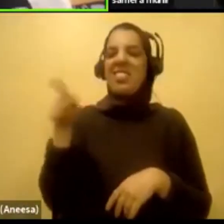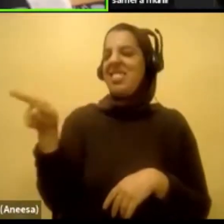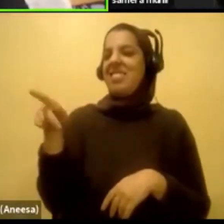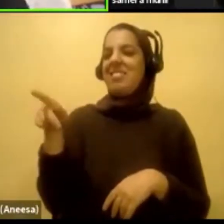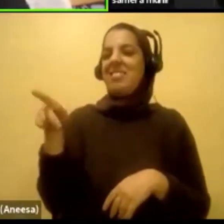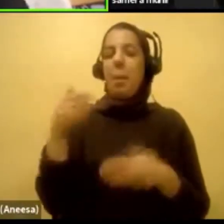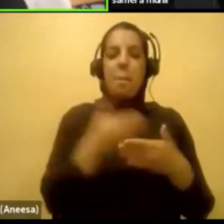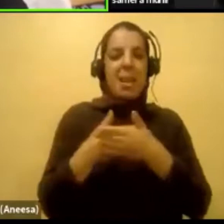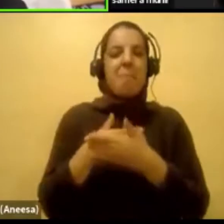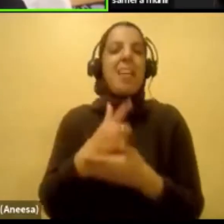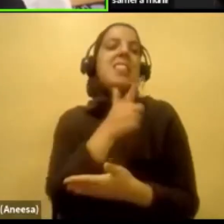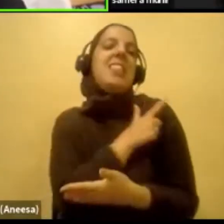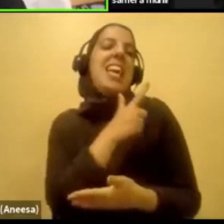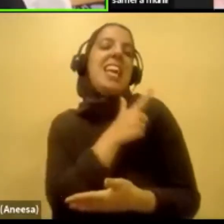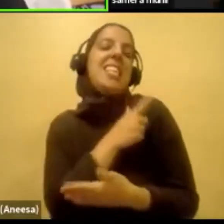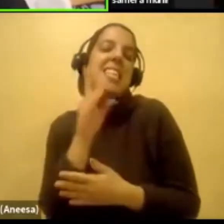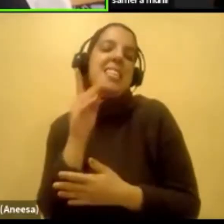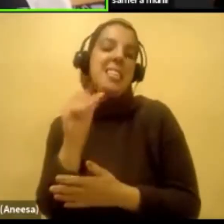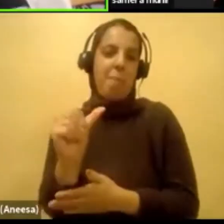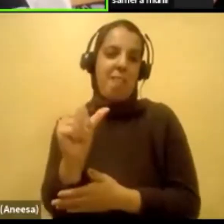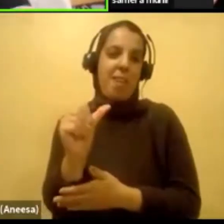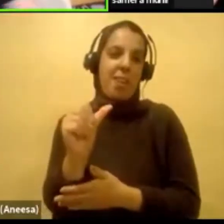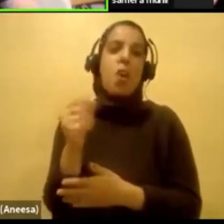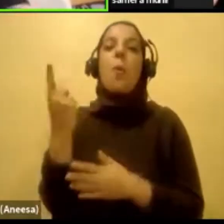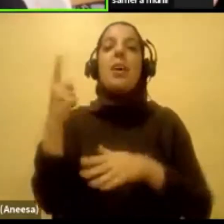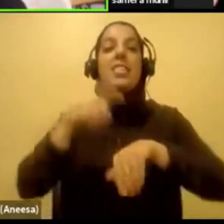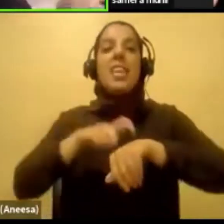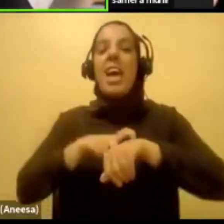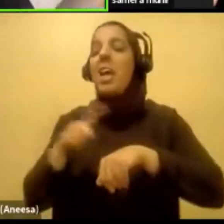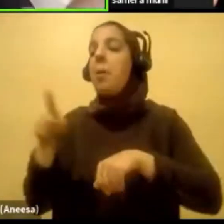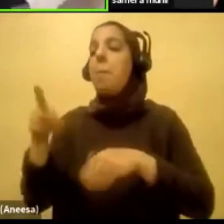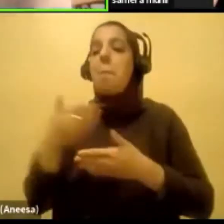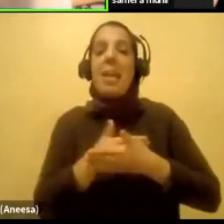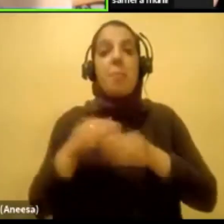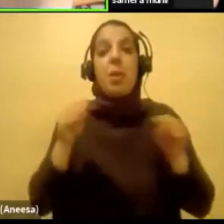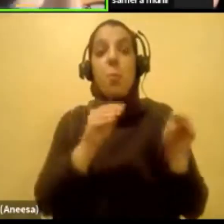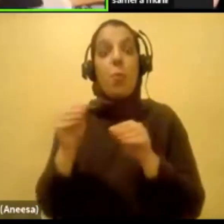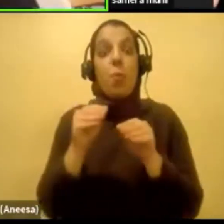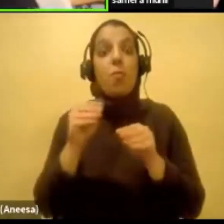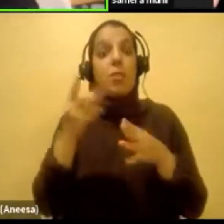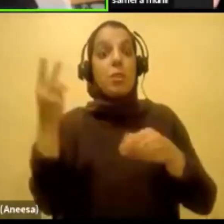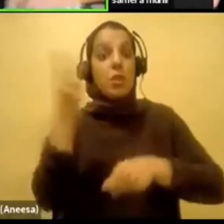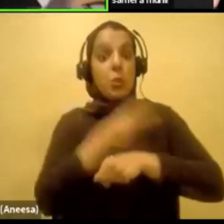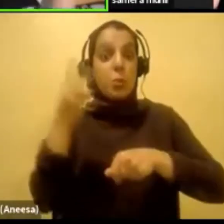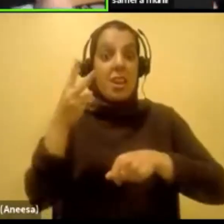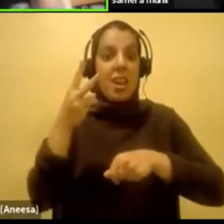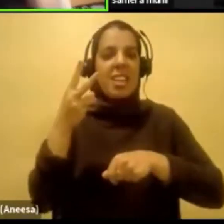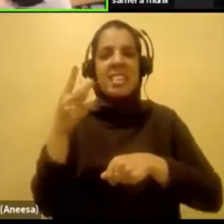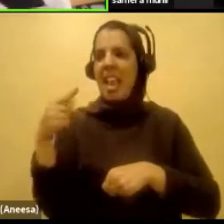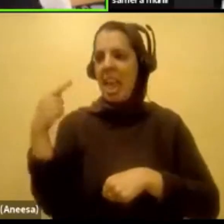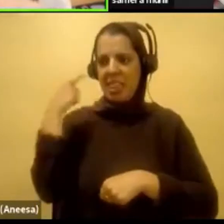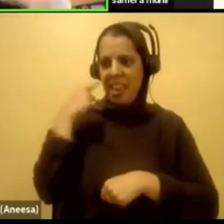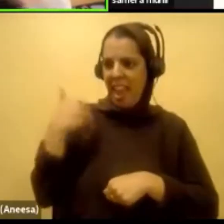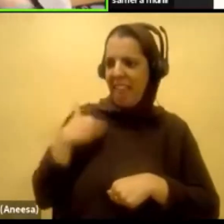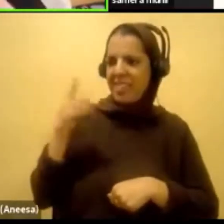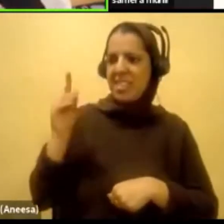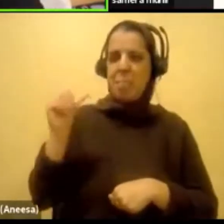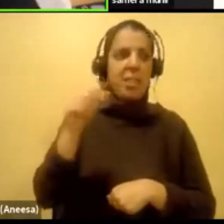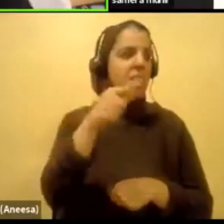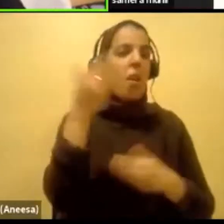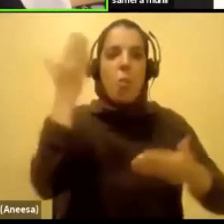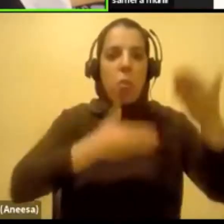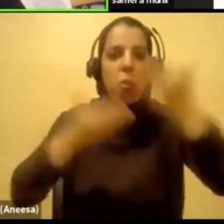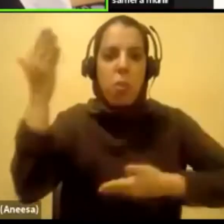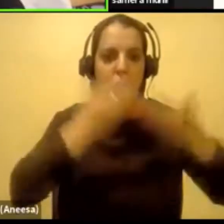would be a baby with a disability. All I did was give her some medicine and on her way home. That was it. Another